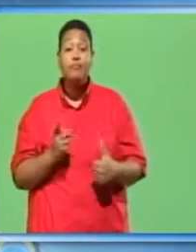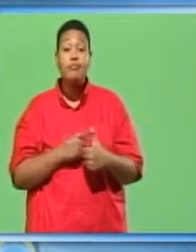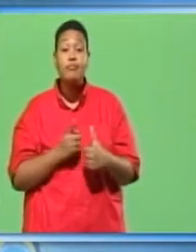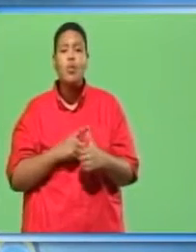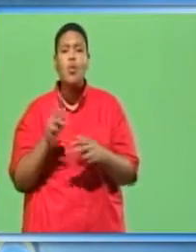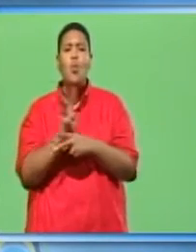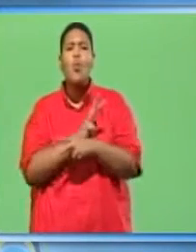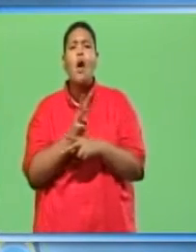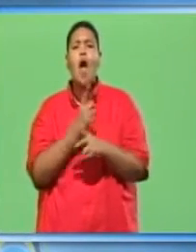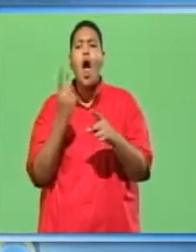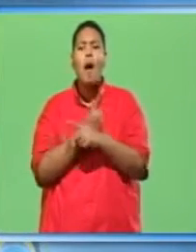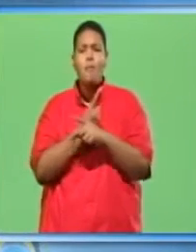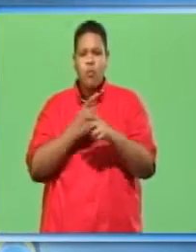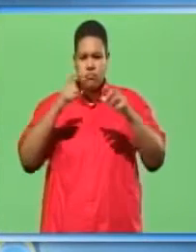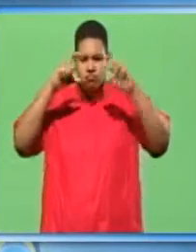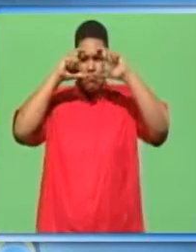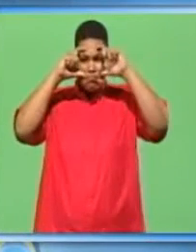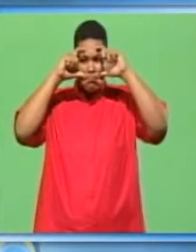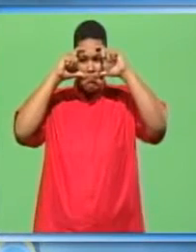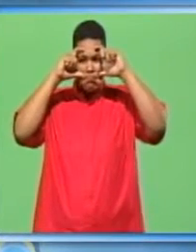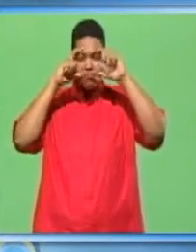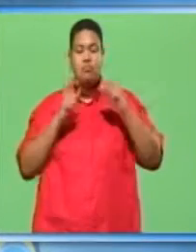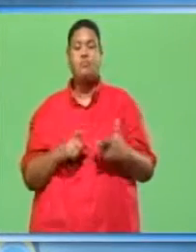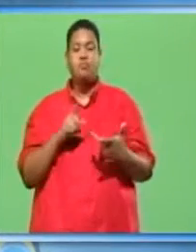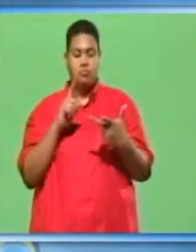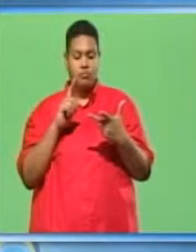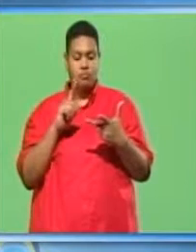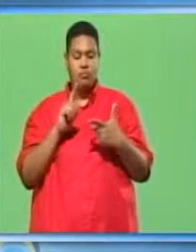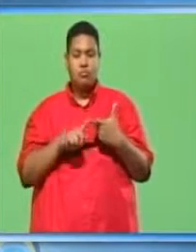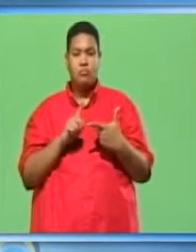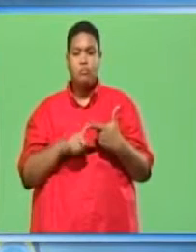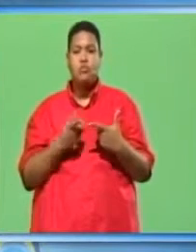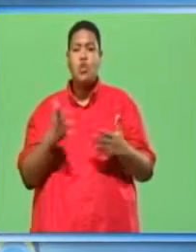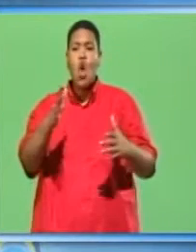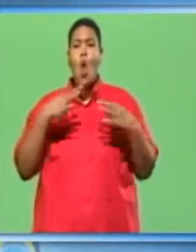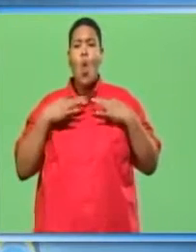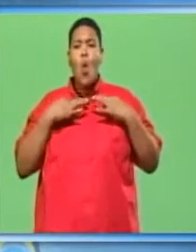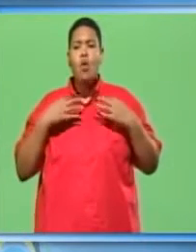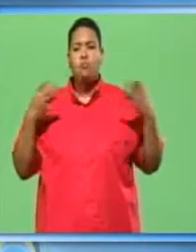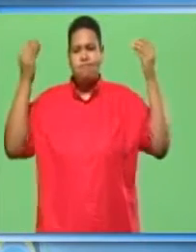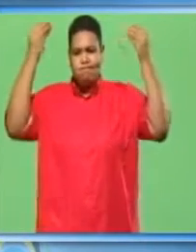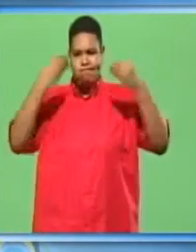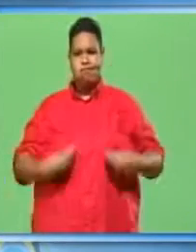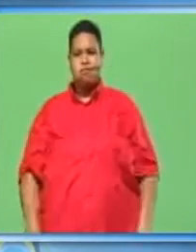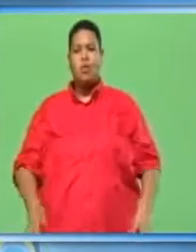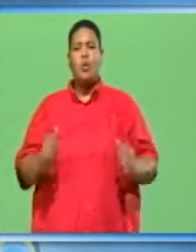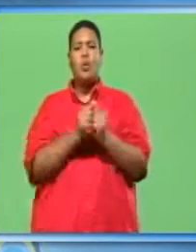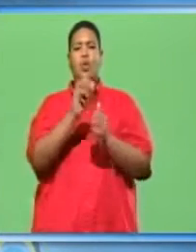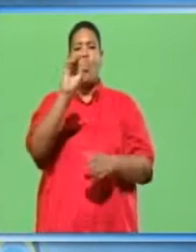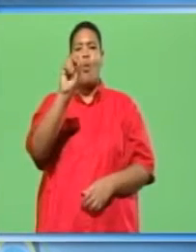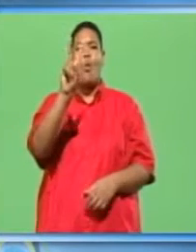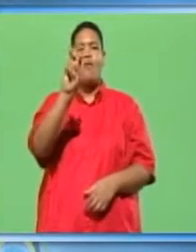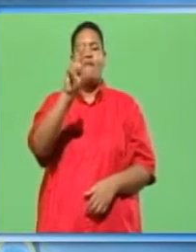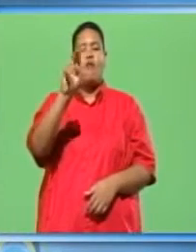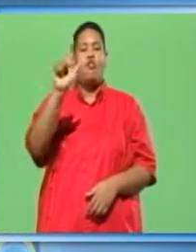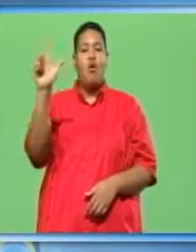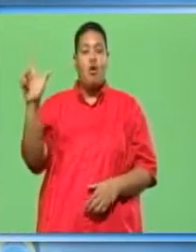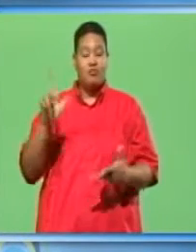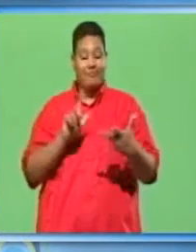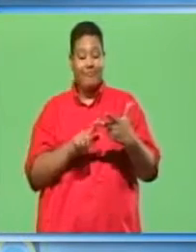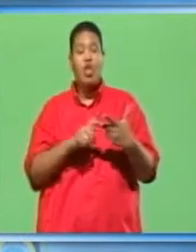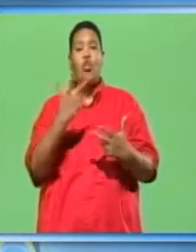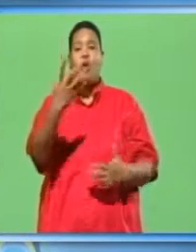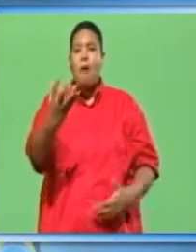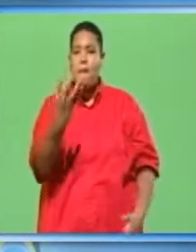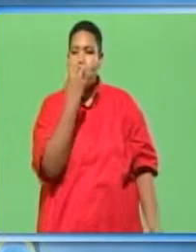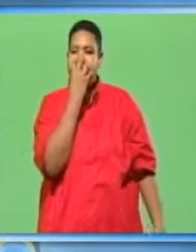Wear approved eye protection. 12. Cover your clothing with an overall. 13. Wear a respirator